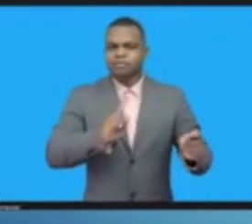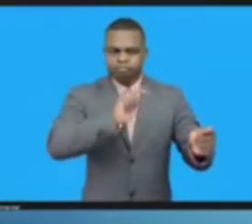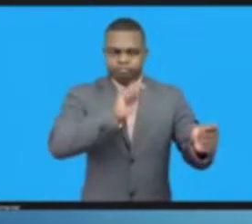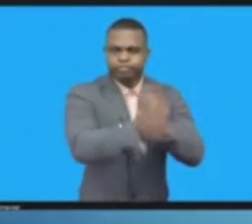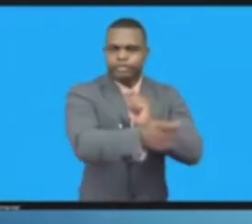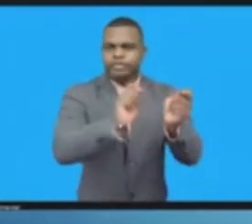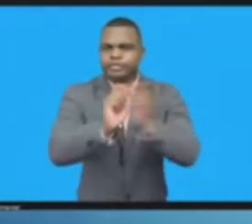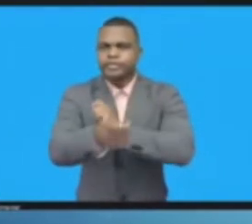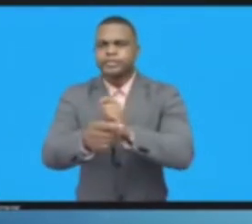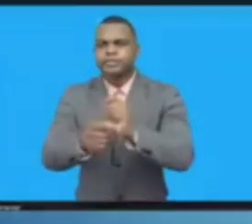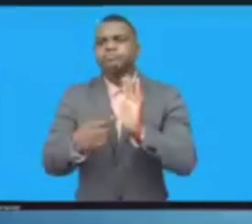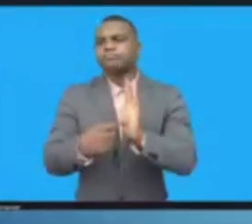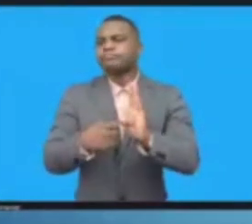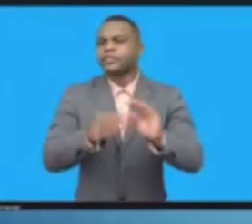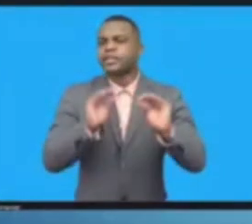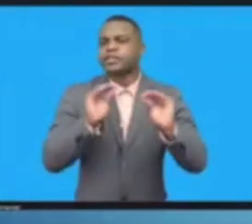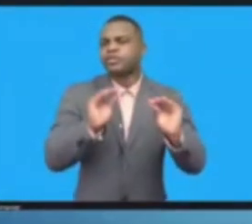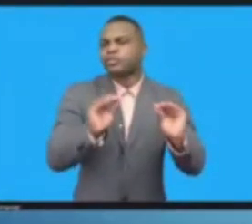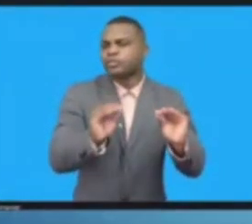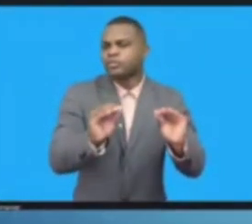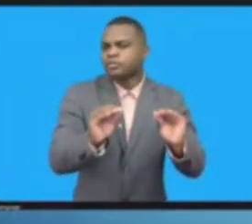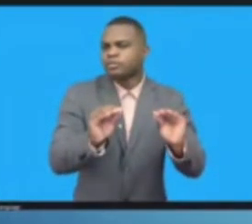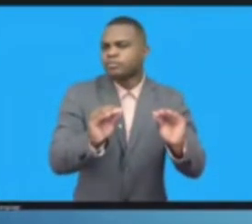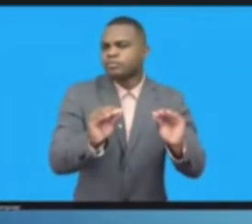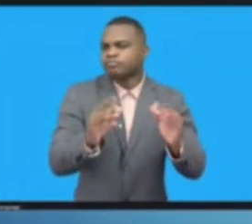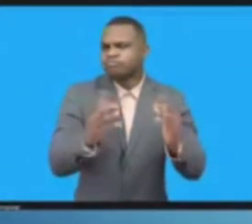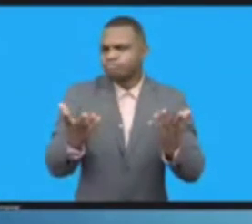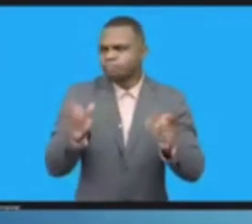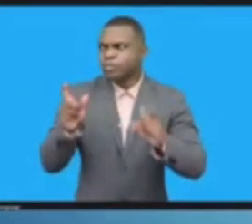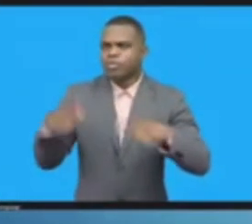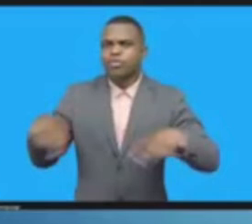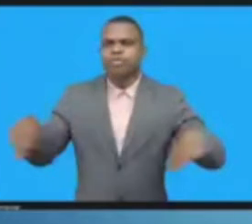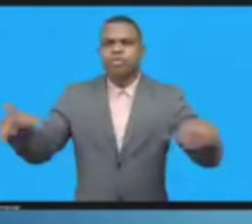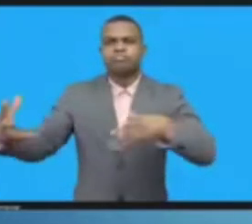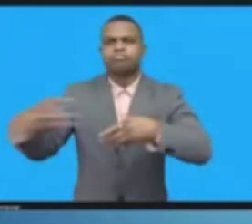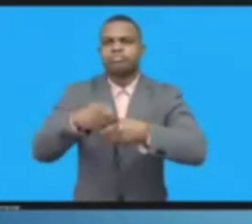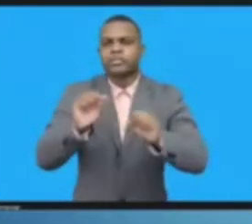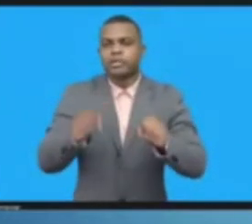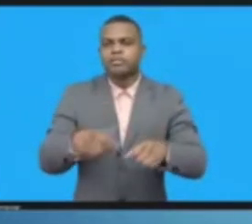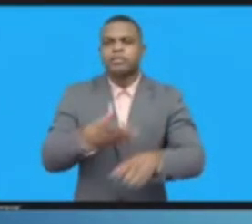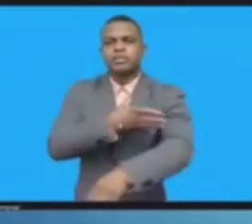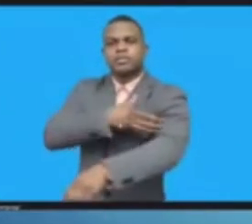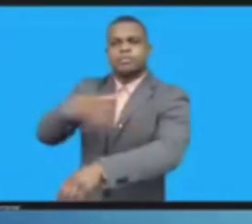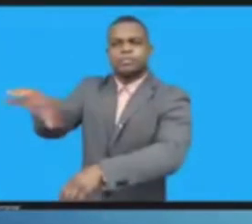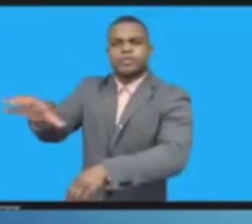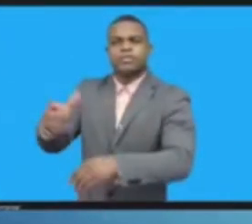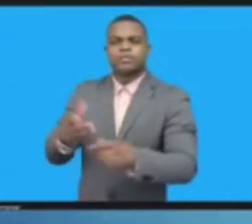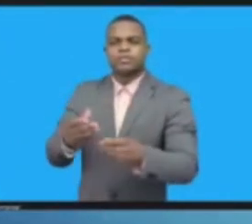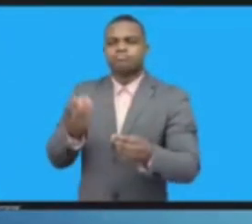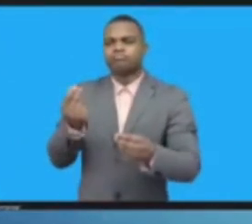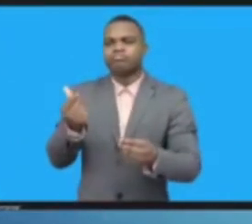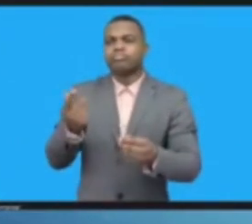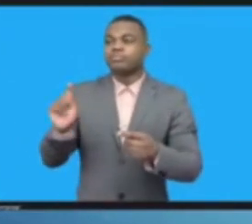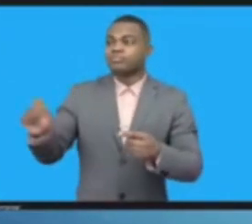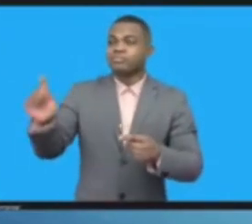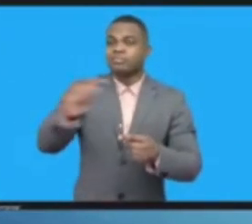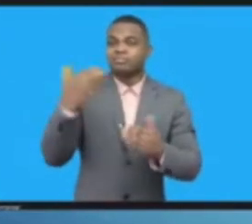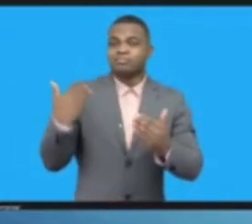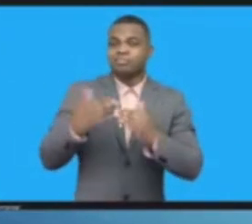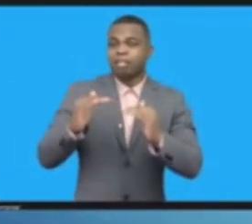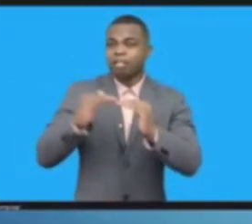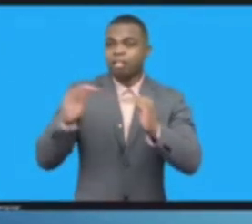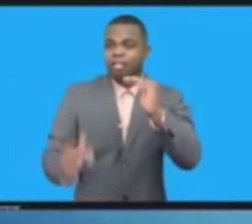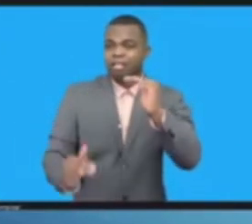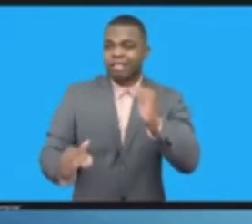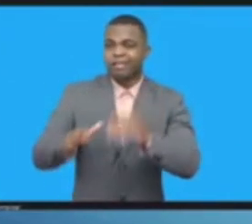everywhere, has access to healthcare. We can turbocharge human knowledge through collaboration in